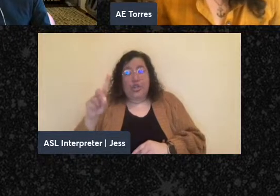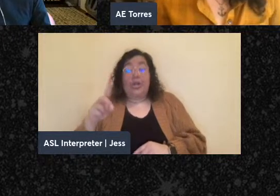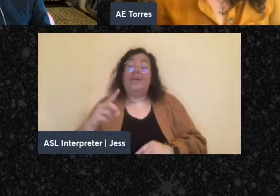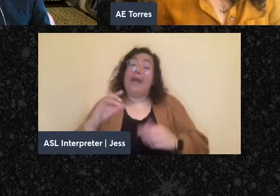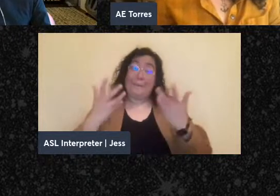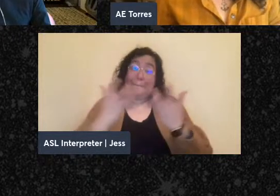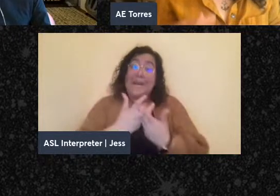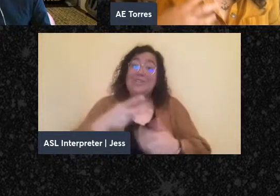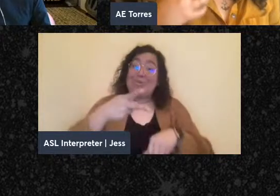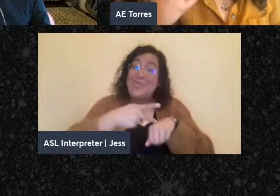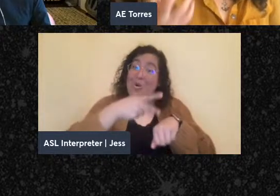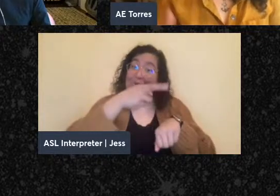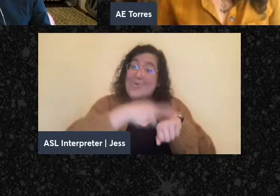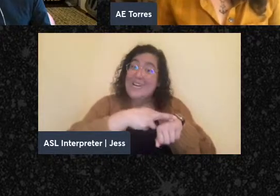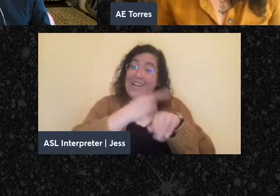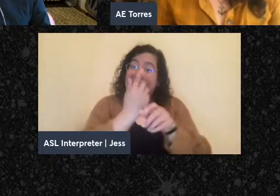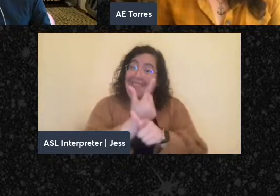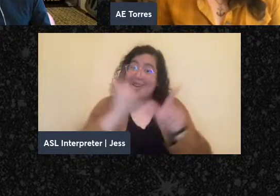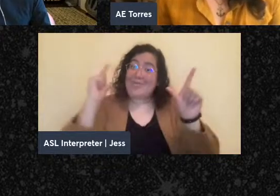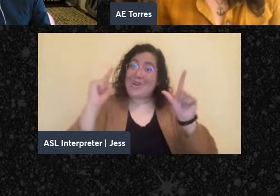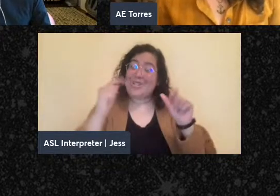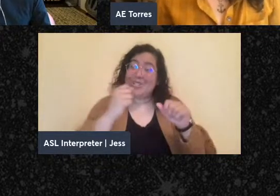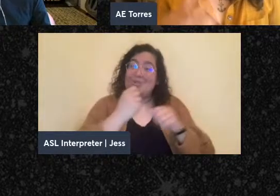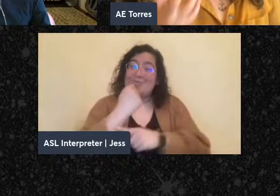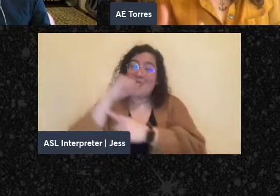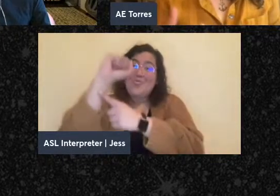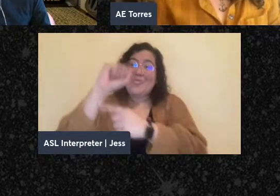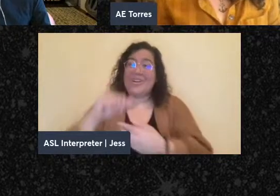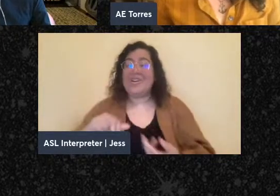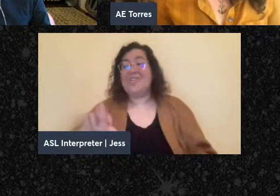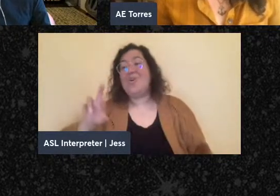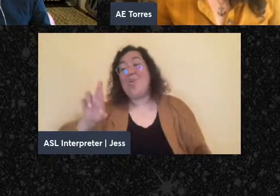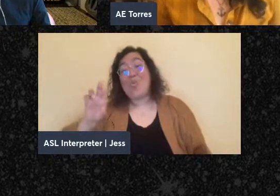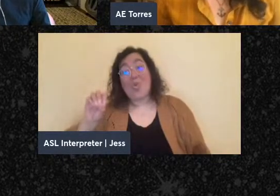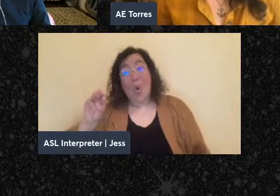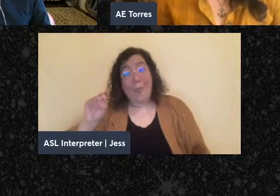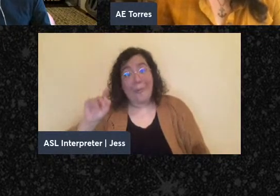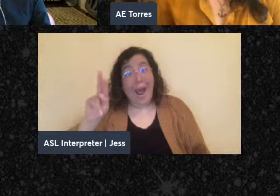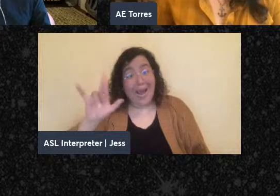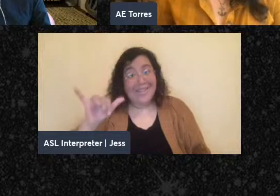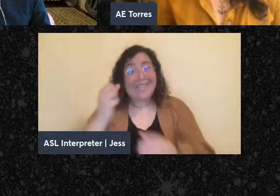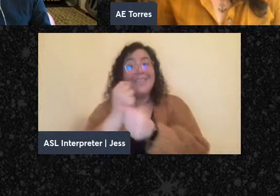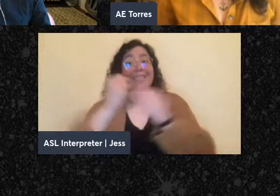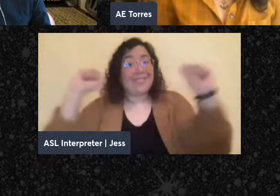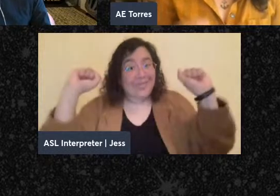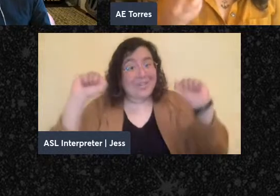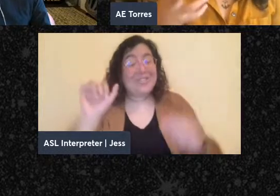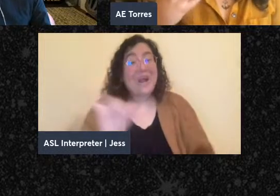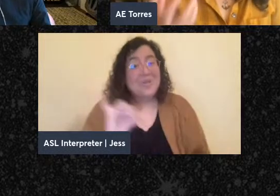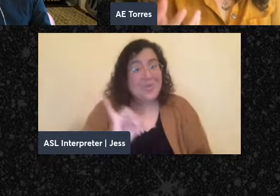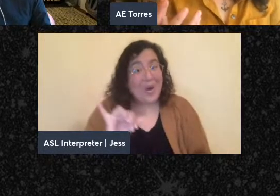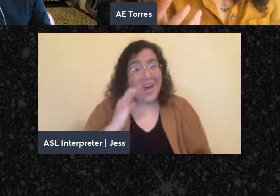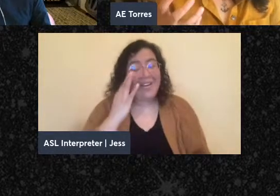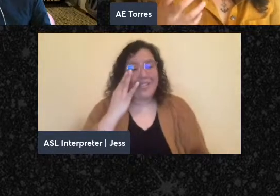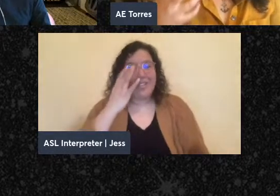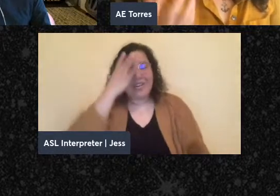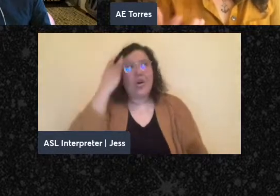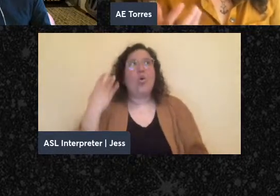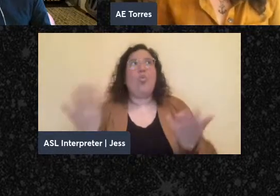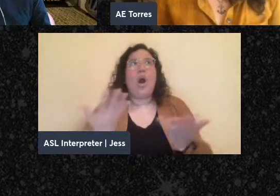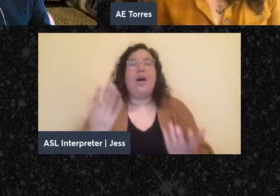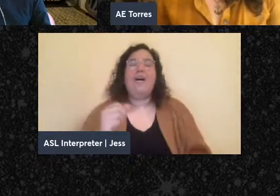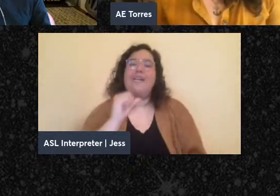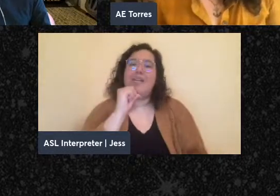liberation movements and Romani articulations as well of what a non-territorial